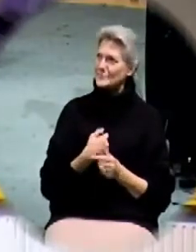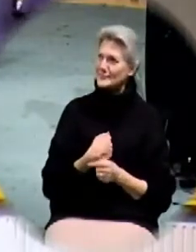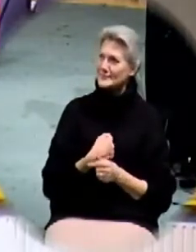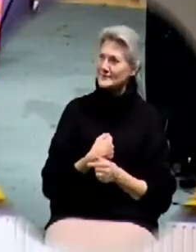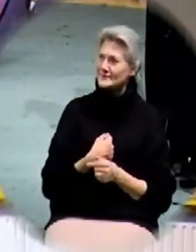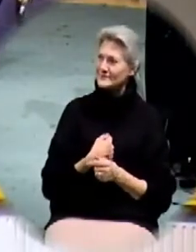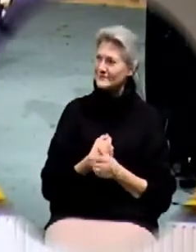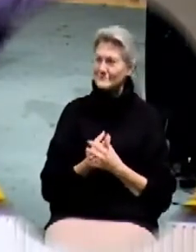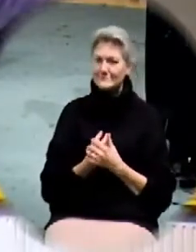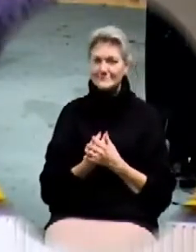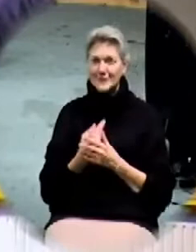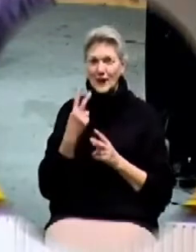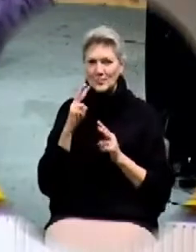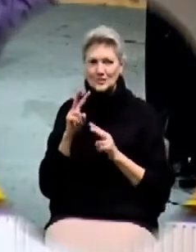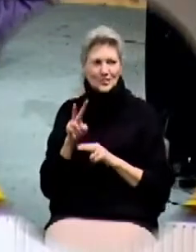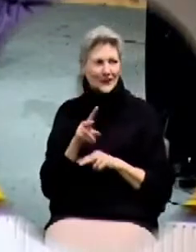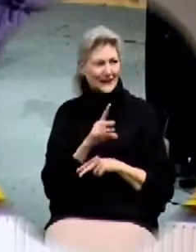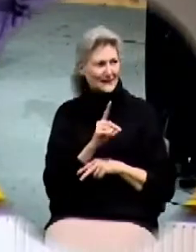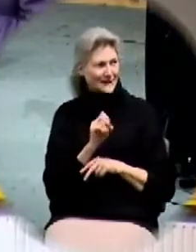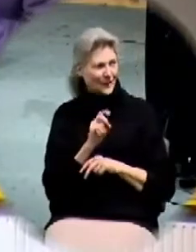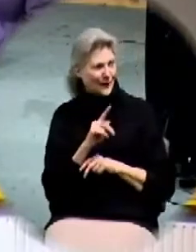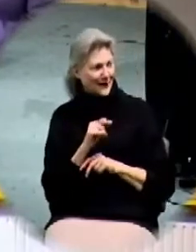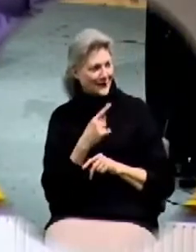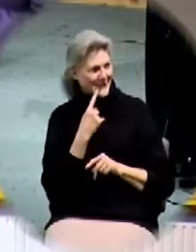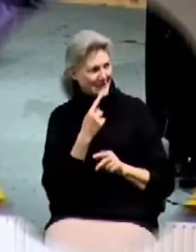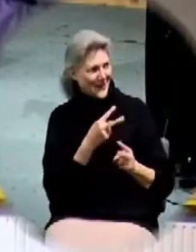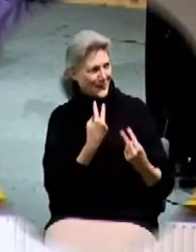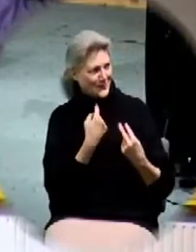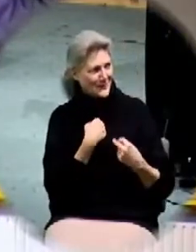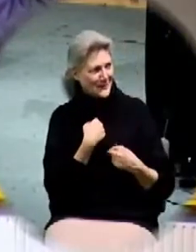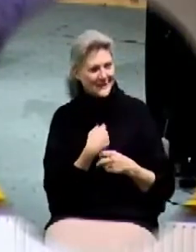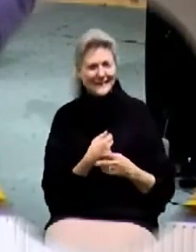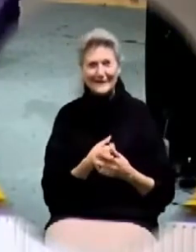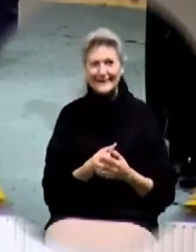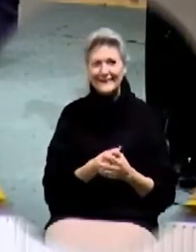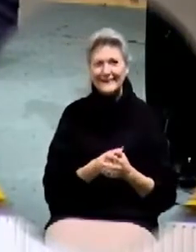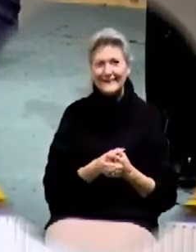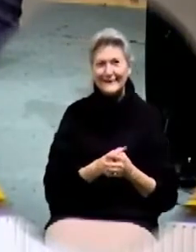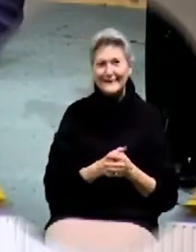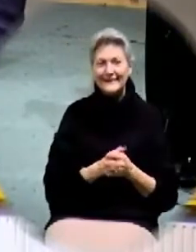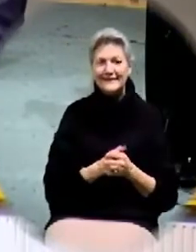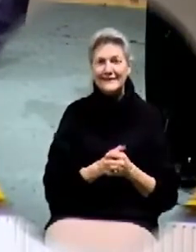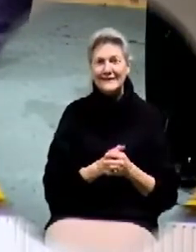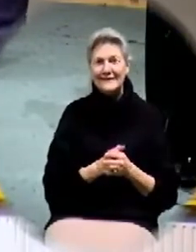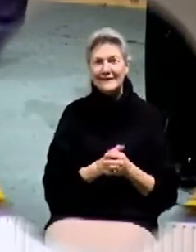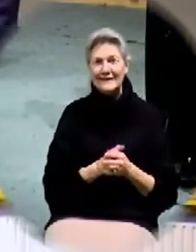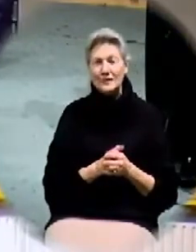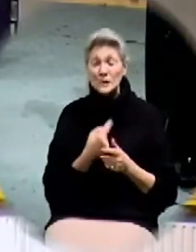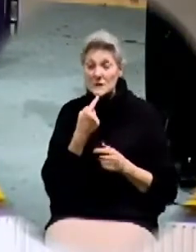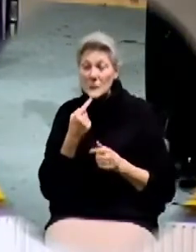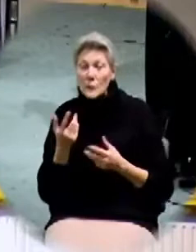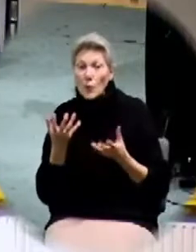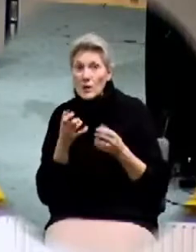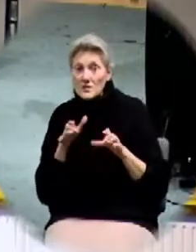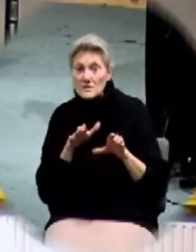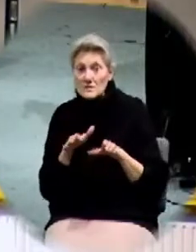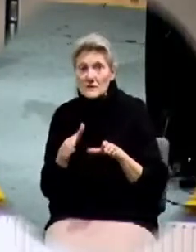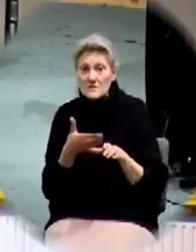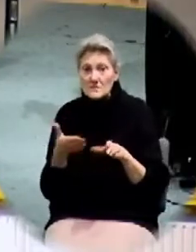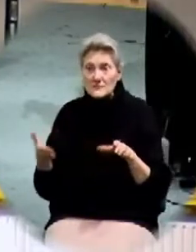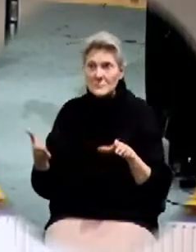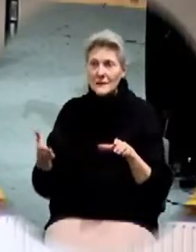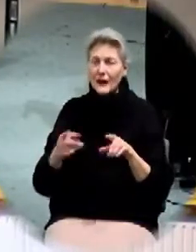I was looking at Pastor Derek, but it wasn't him. See, we don't do, we say we want to do those things,